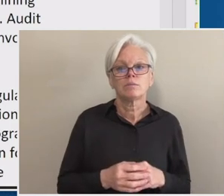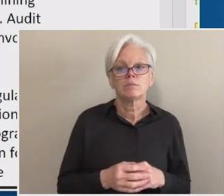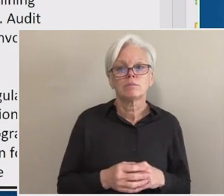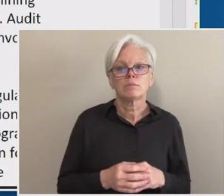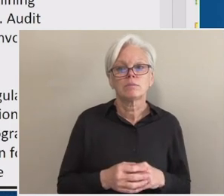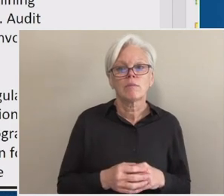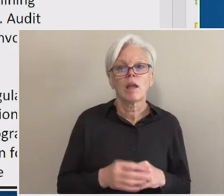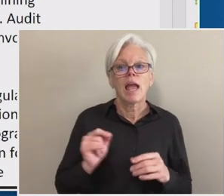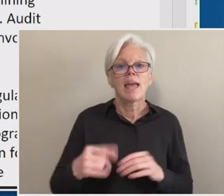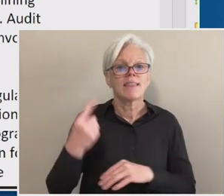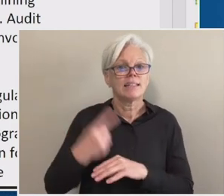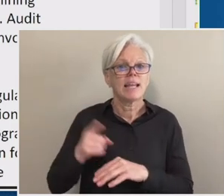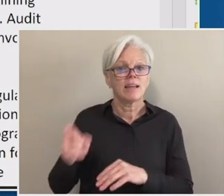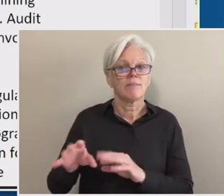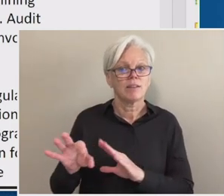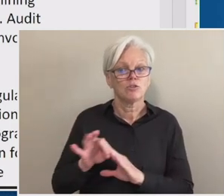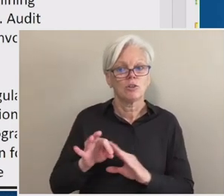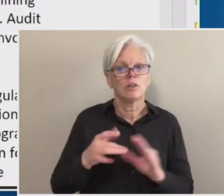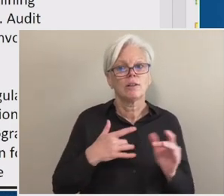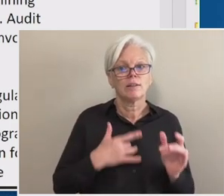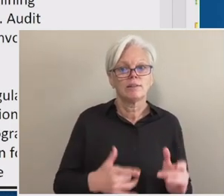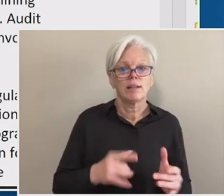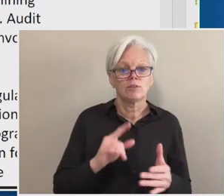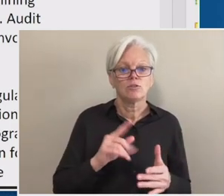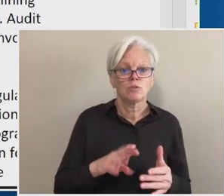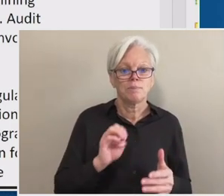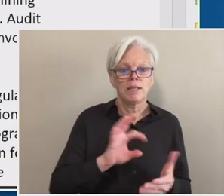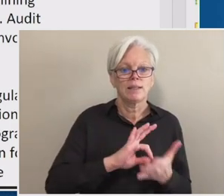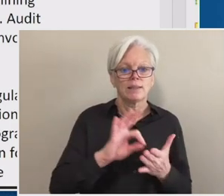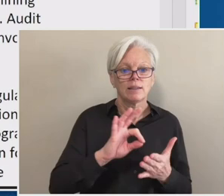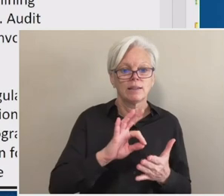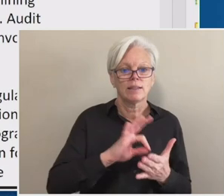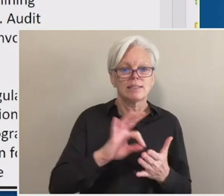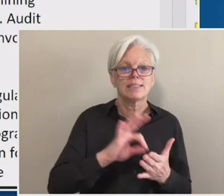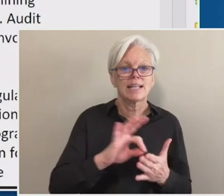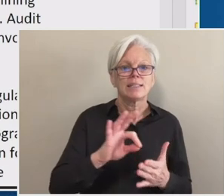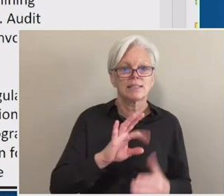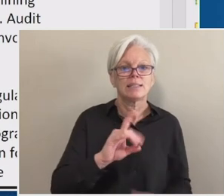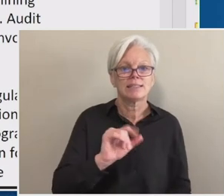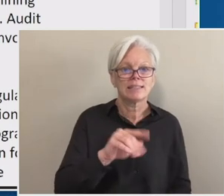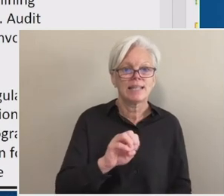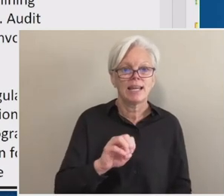which typically is the census date or another date where the school locks in enrollment.